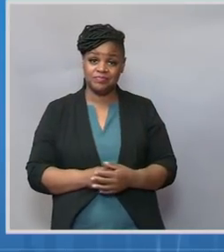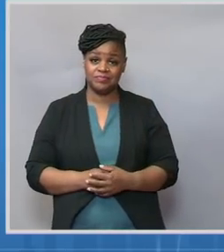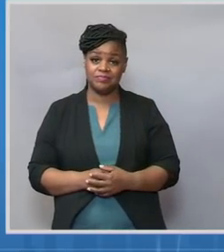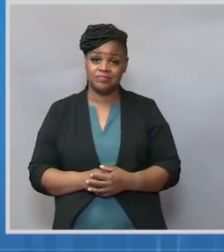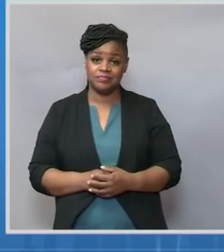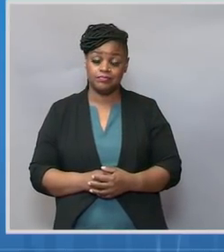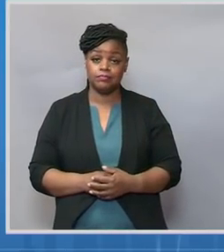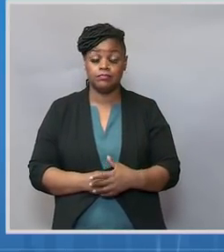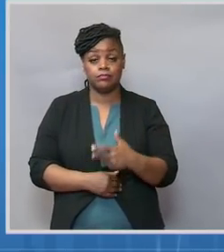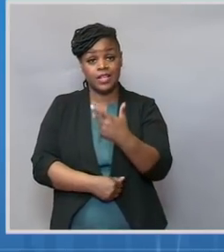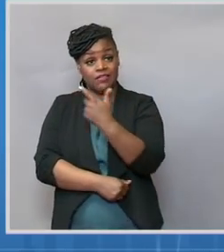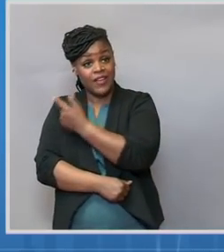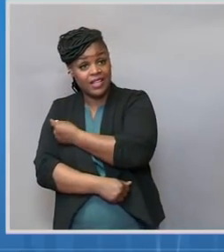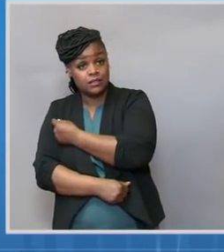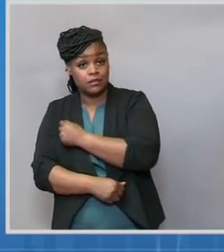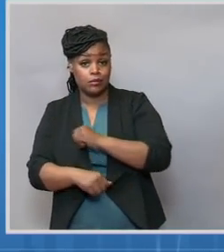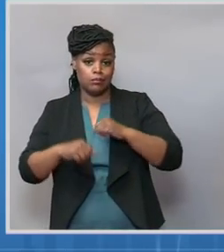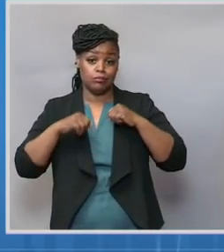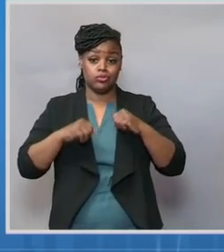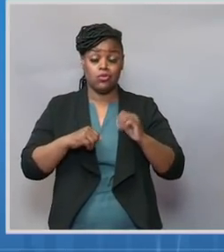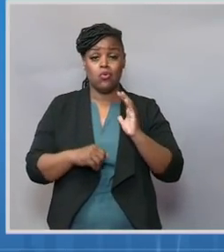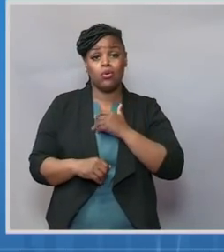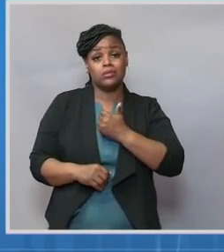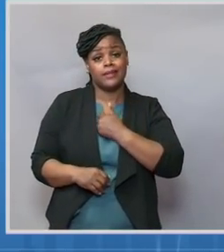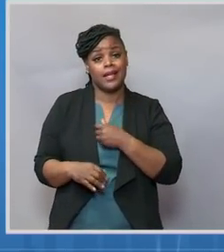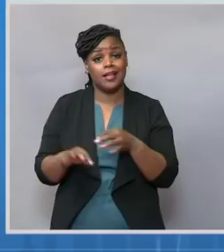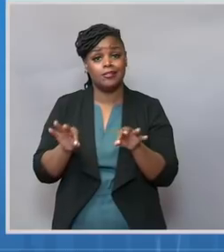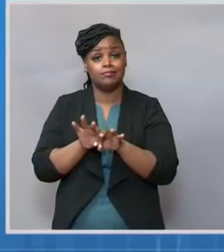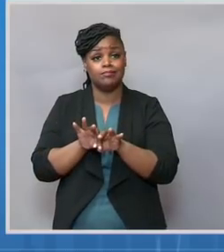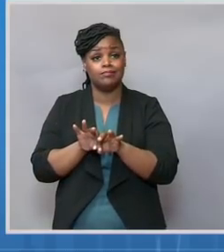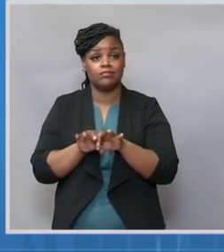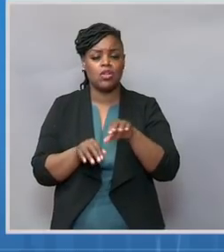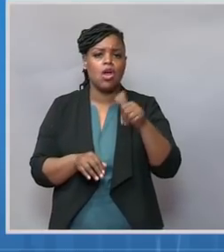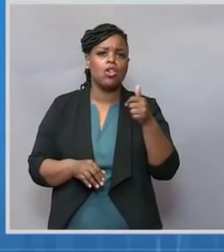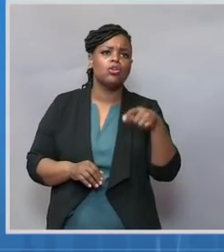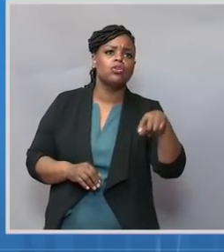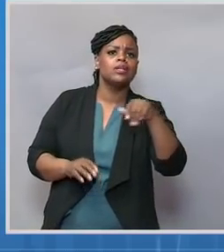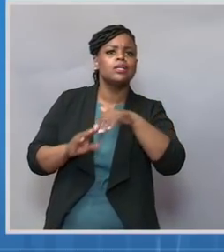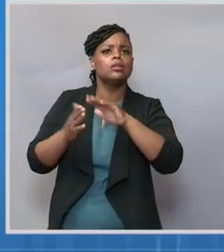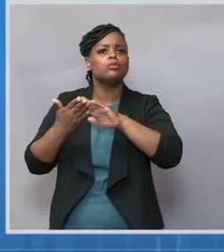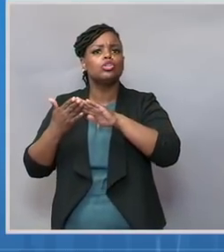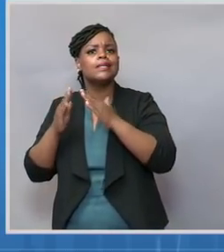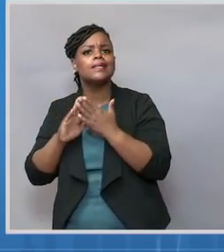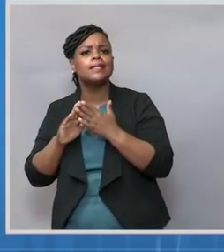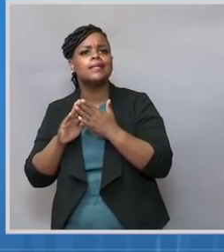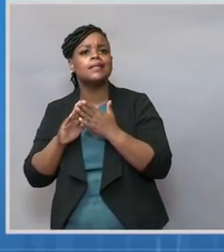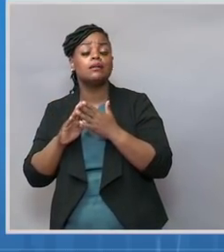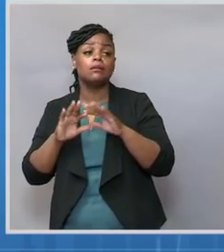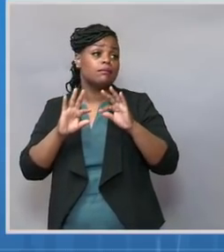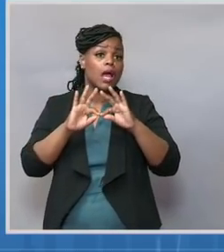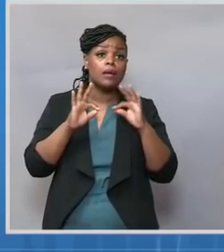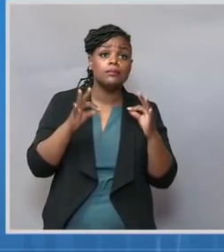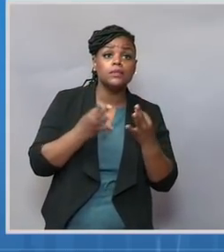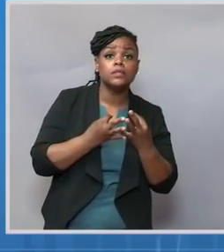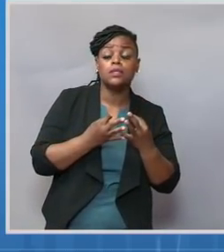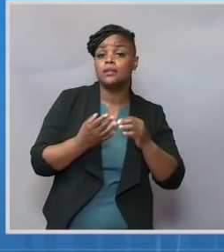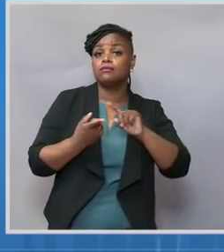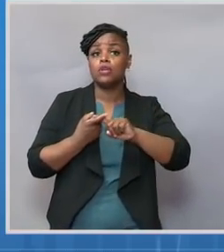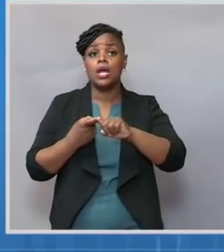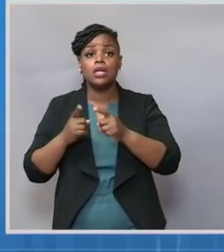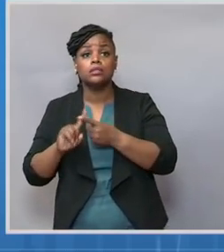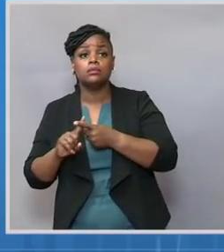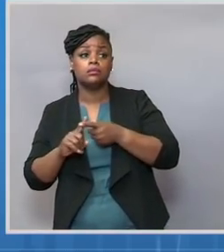-19. It's also about protecting those in your community, our family, our friends, and our neighbors. Now that